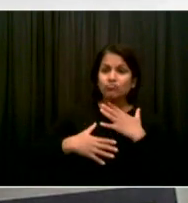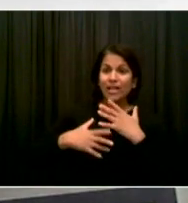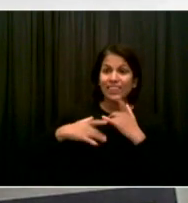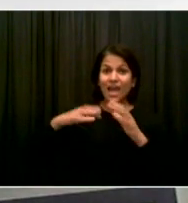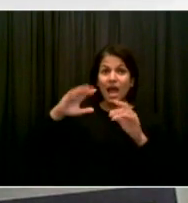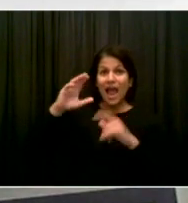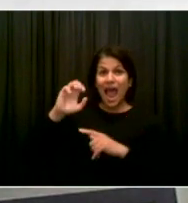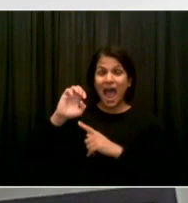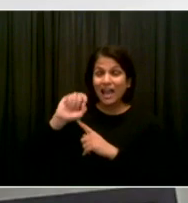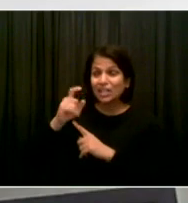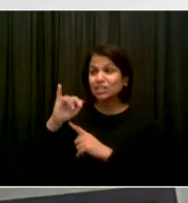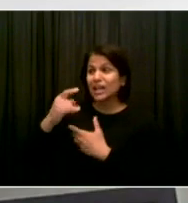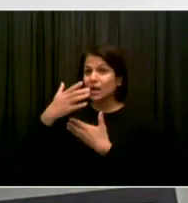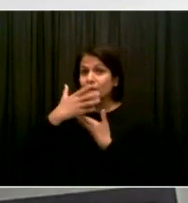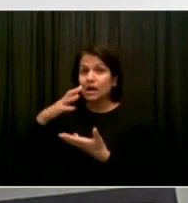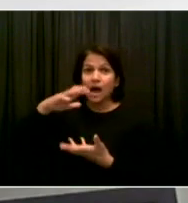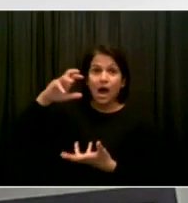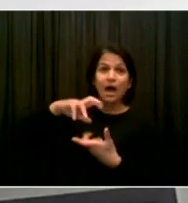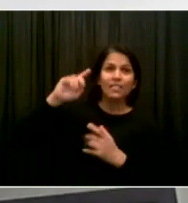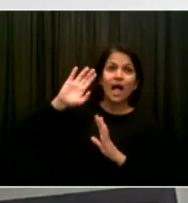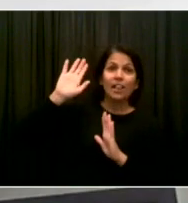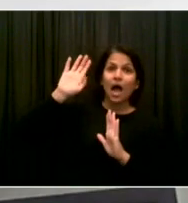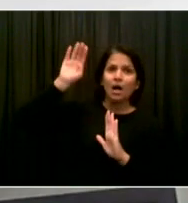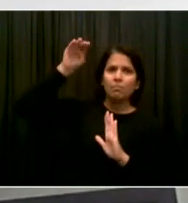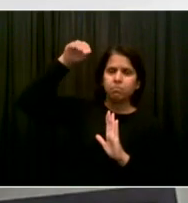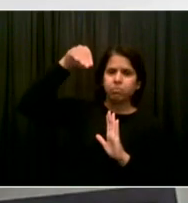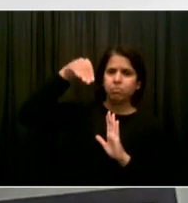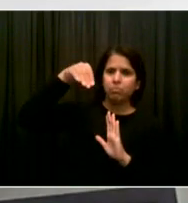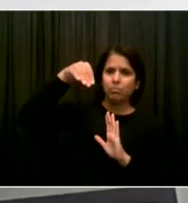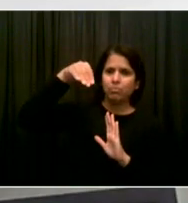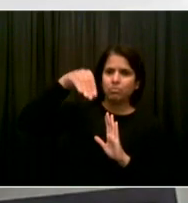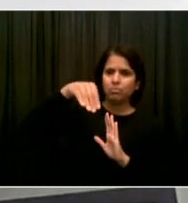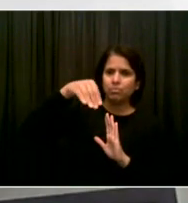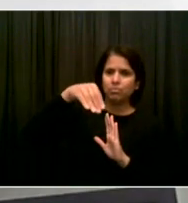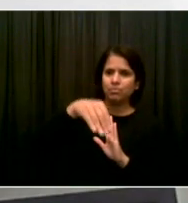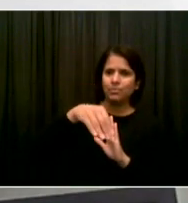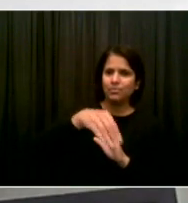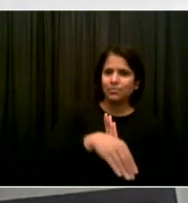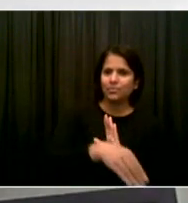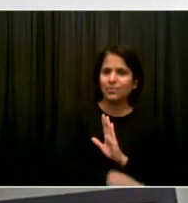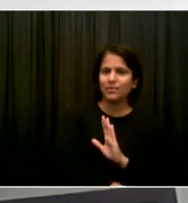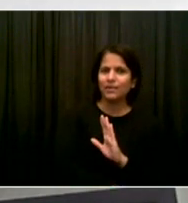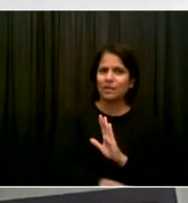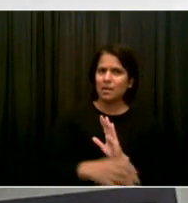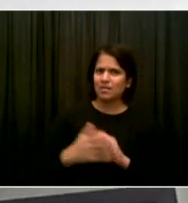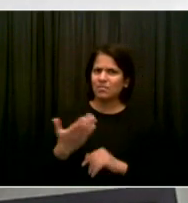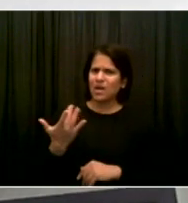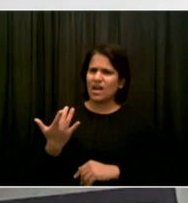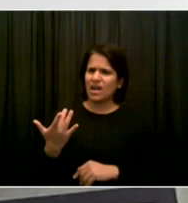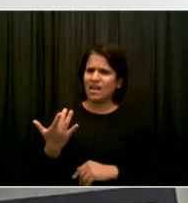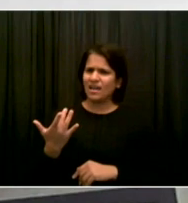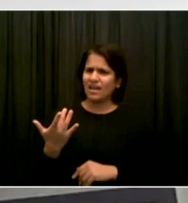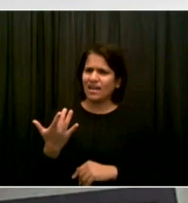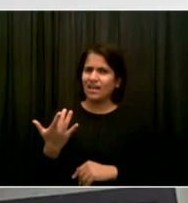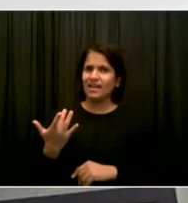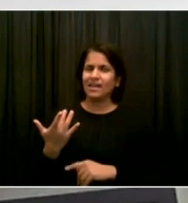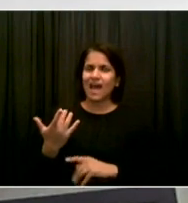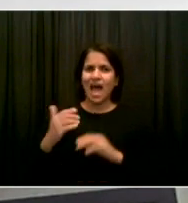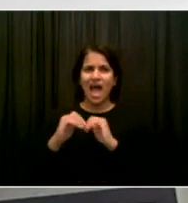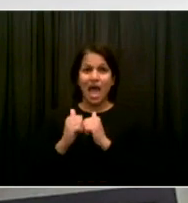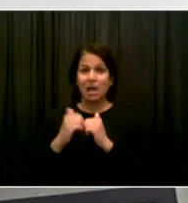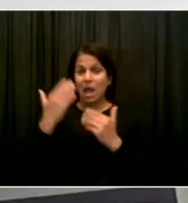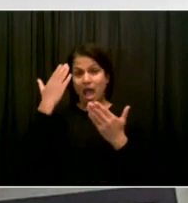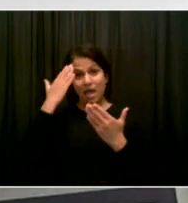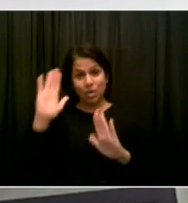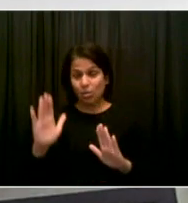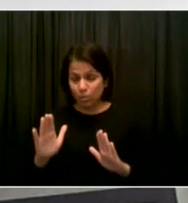less, and then less, and then less. Nobody really understands exactly why you get the